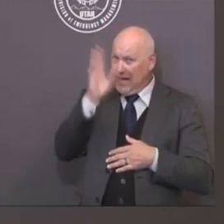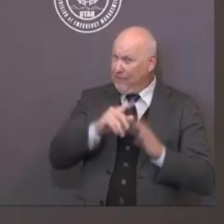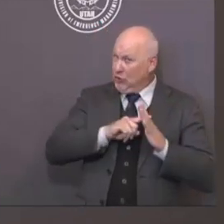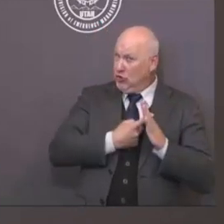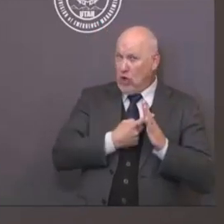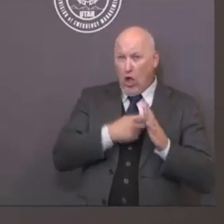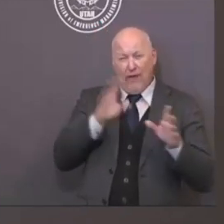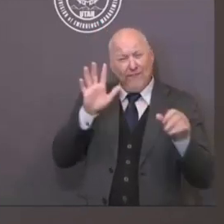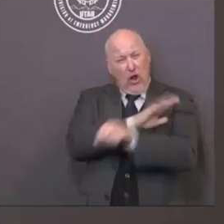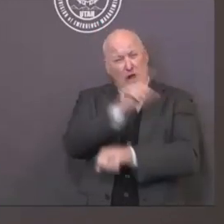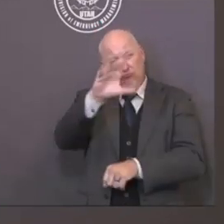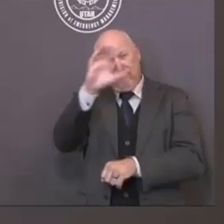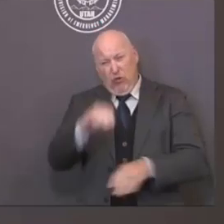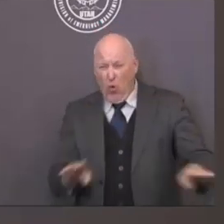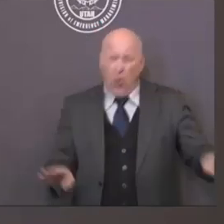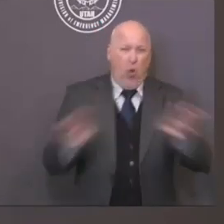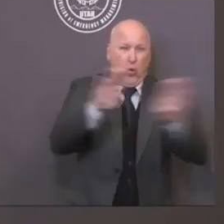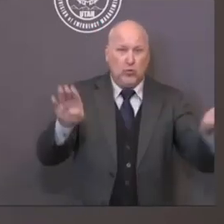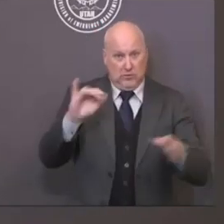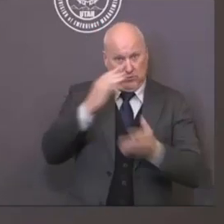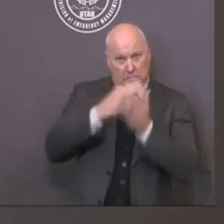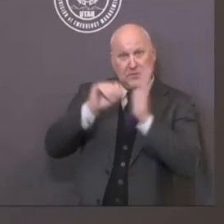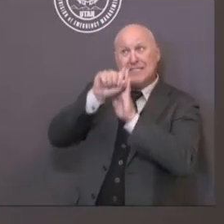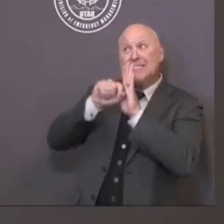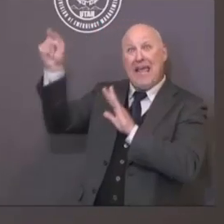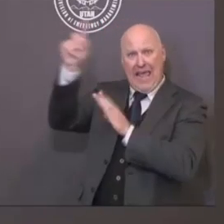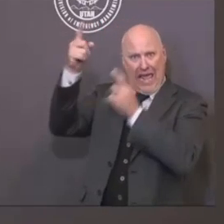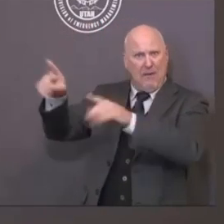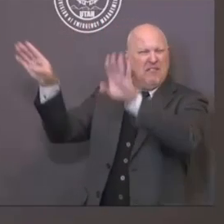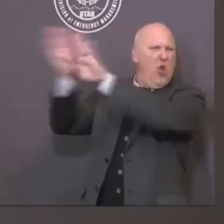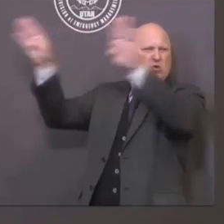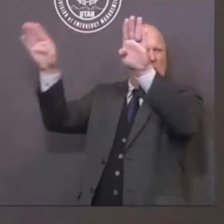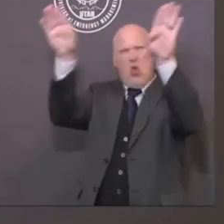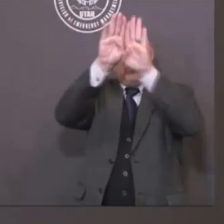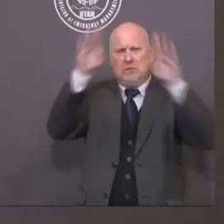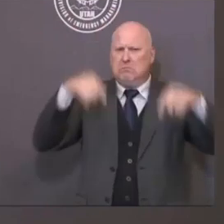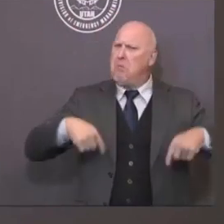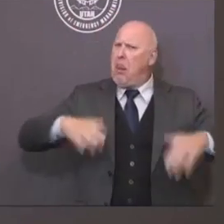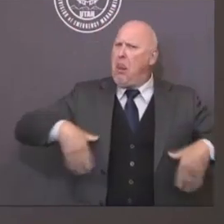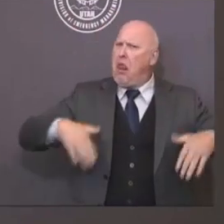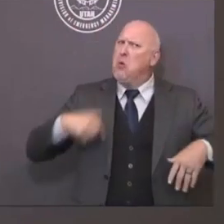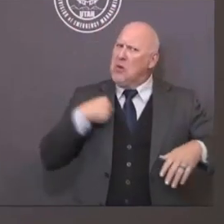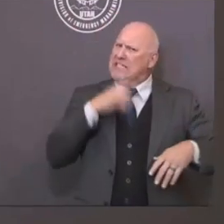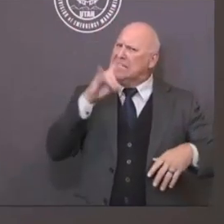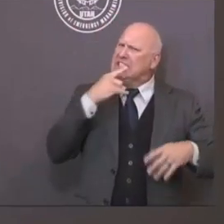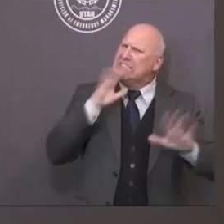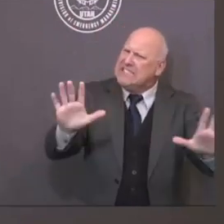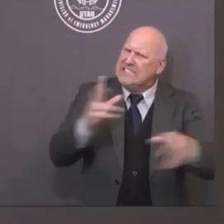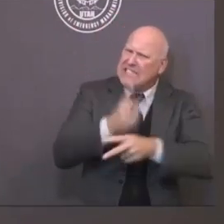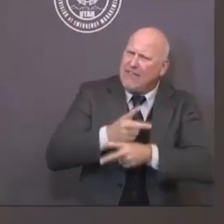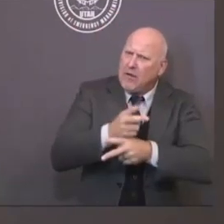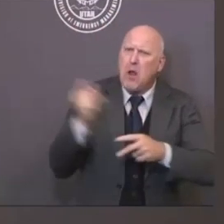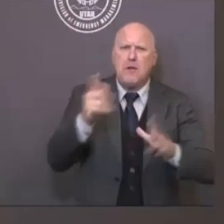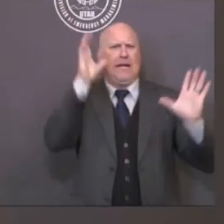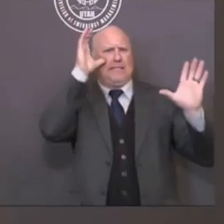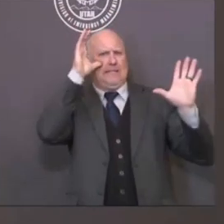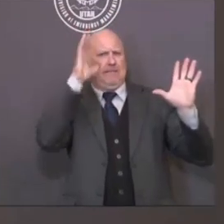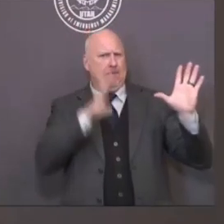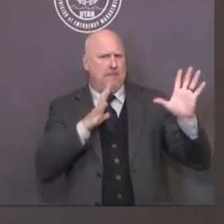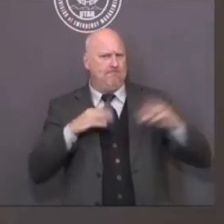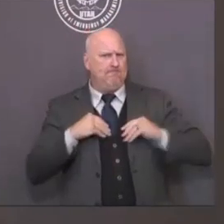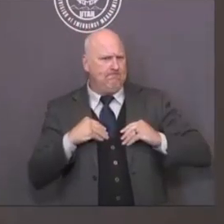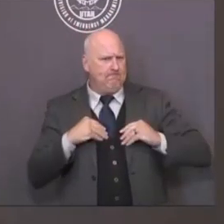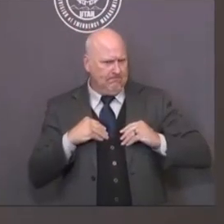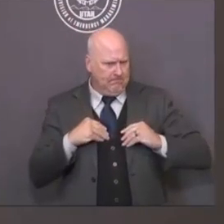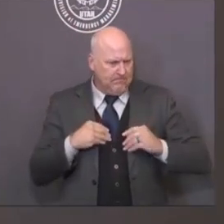we've been listed as probably the third or fourth least restricted state in America in this process. That being said, we